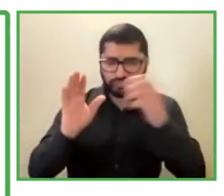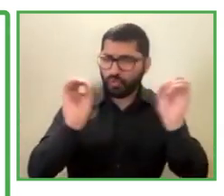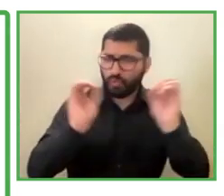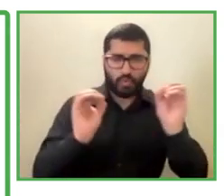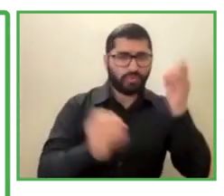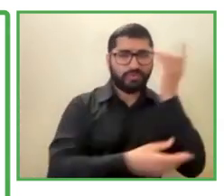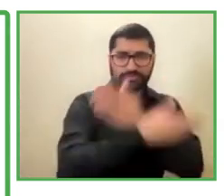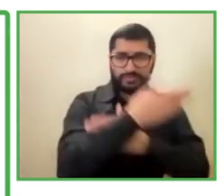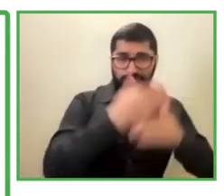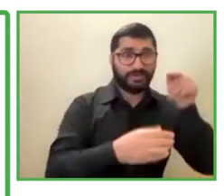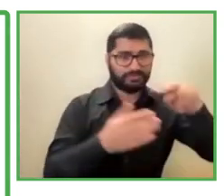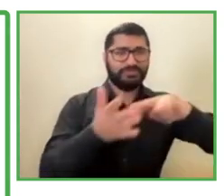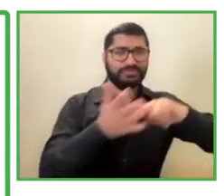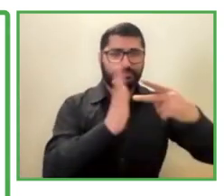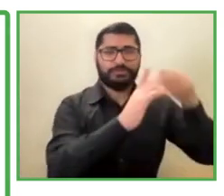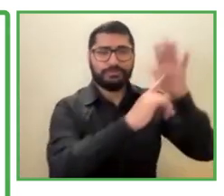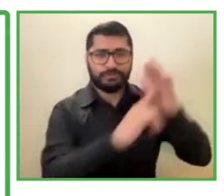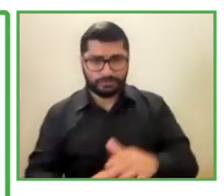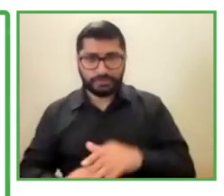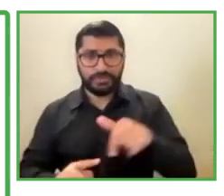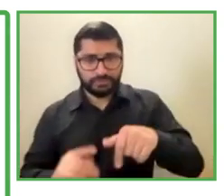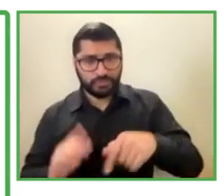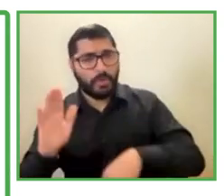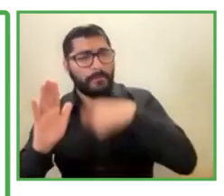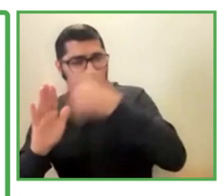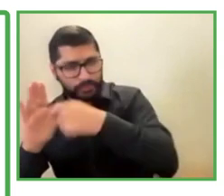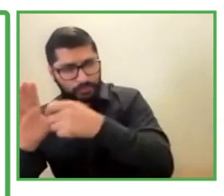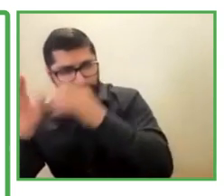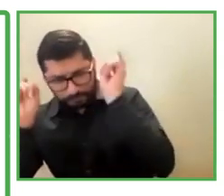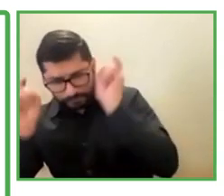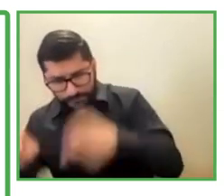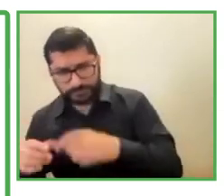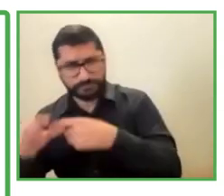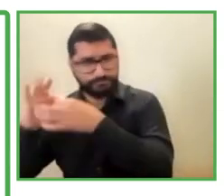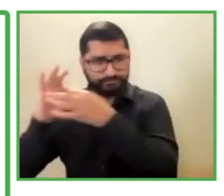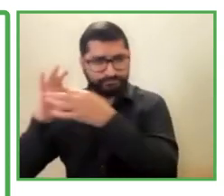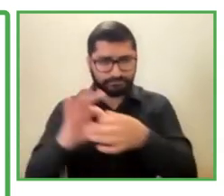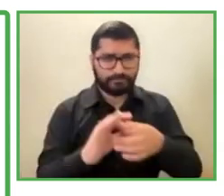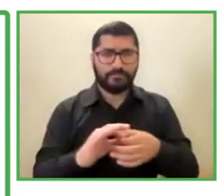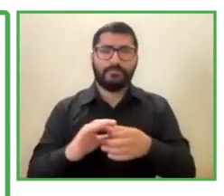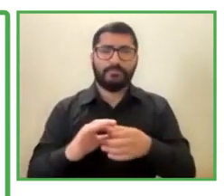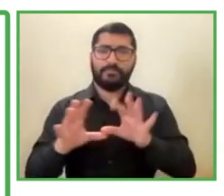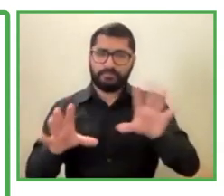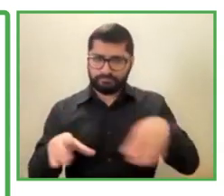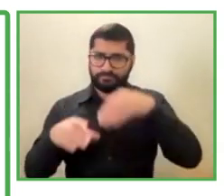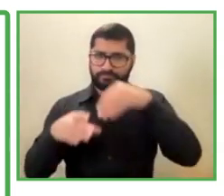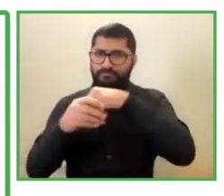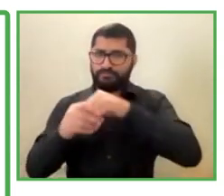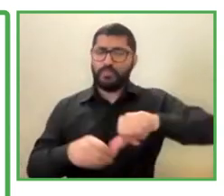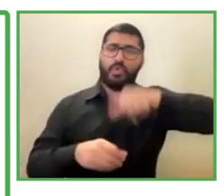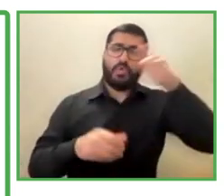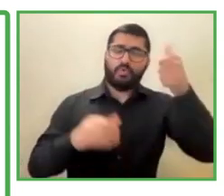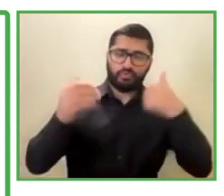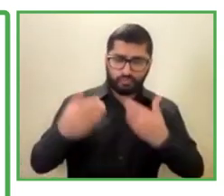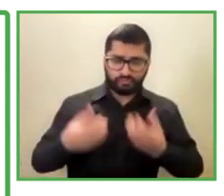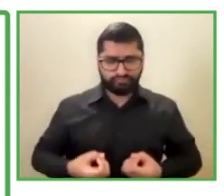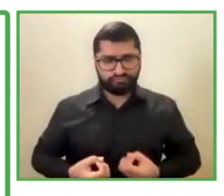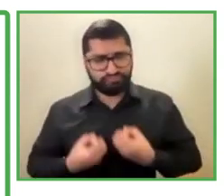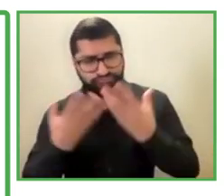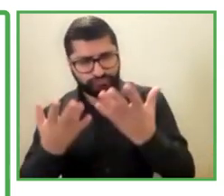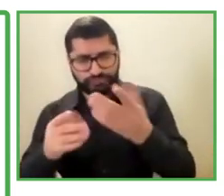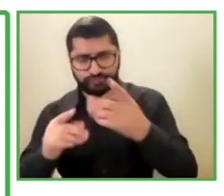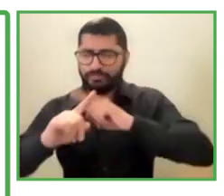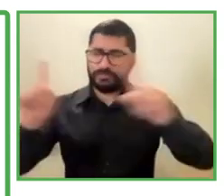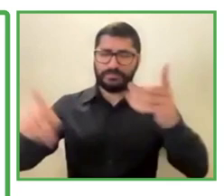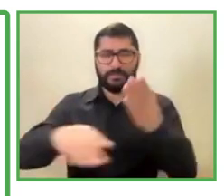So now, on the other hand, again, like I said earlier to, you know, talk about the mindshare of the leaders and the key stakeholders.